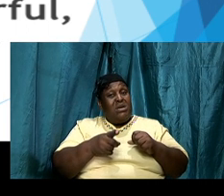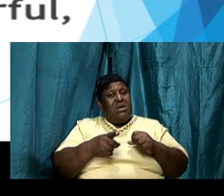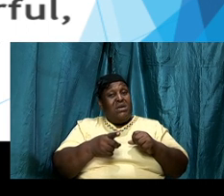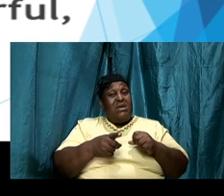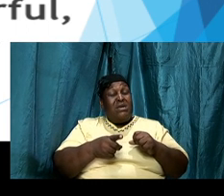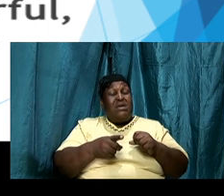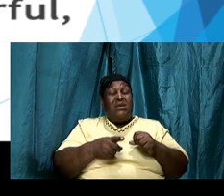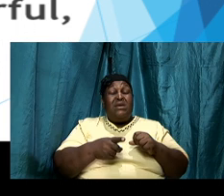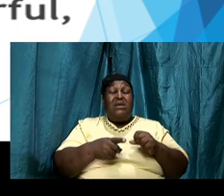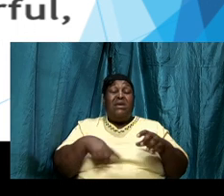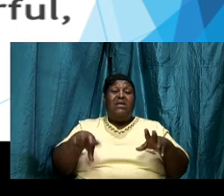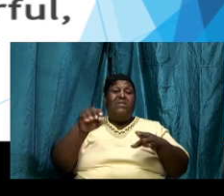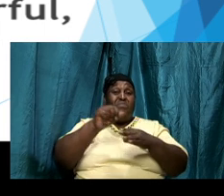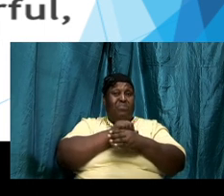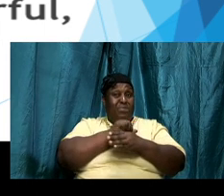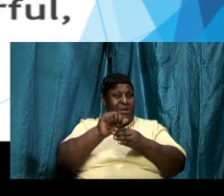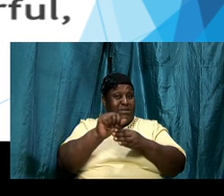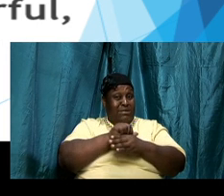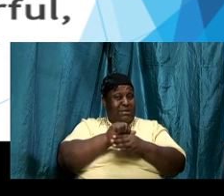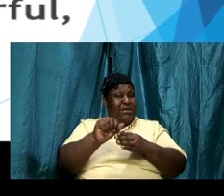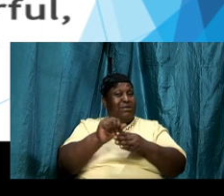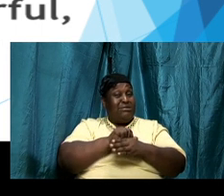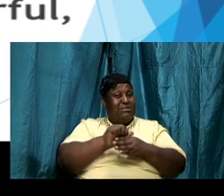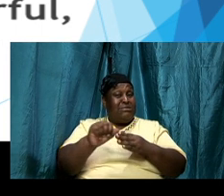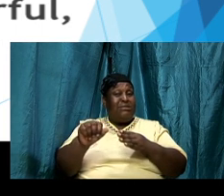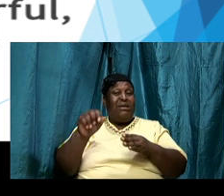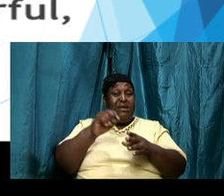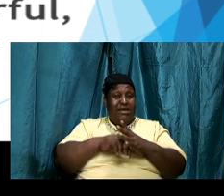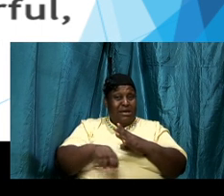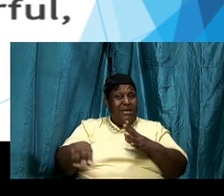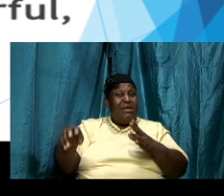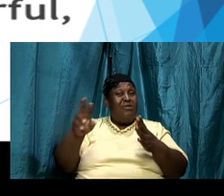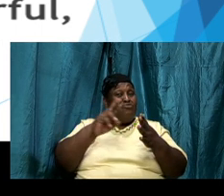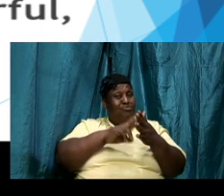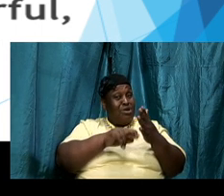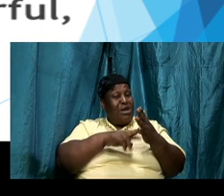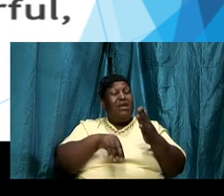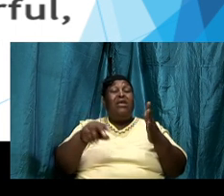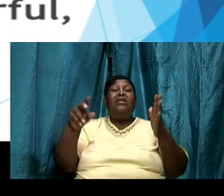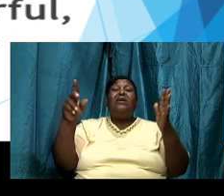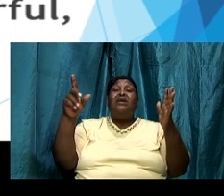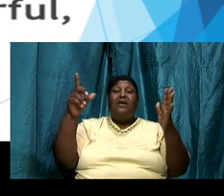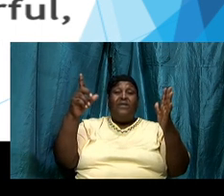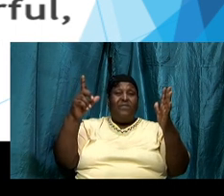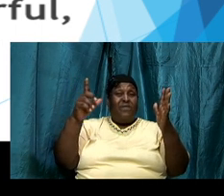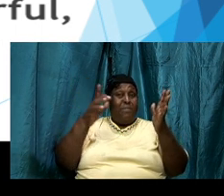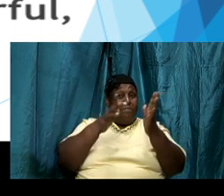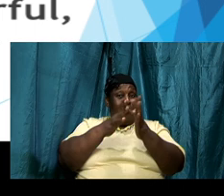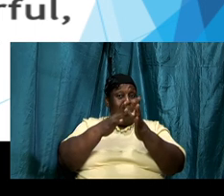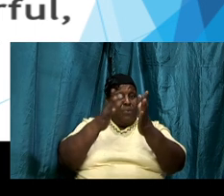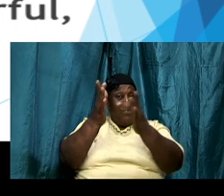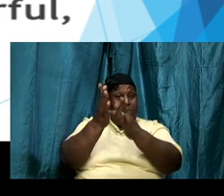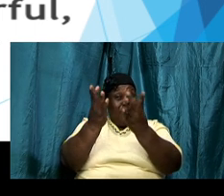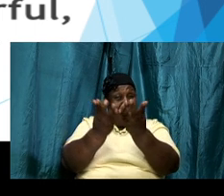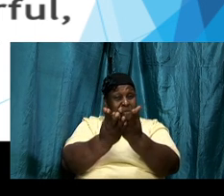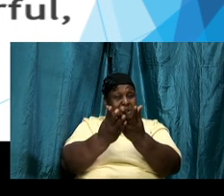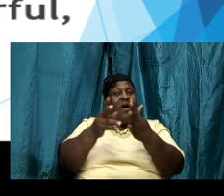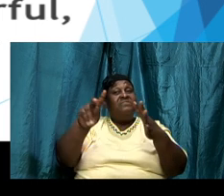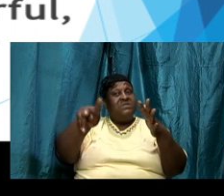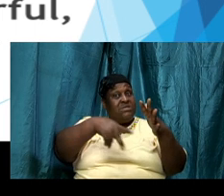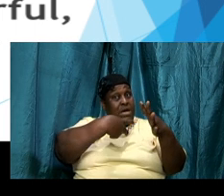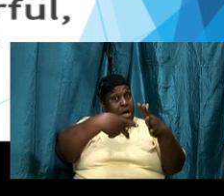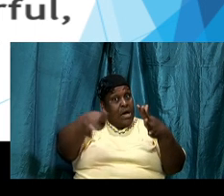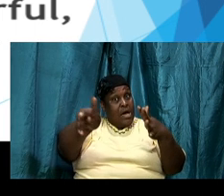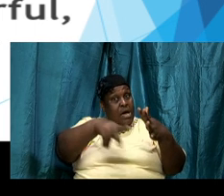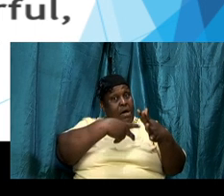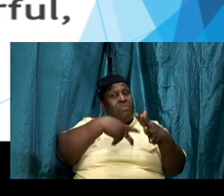procedure where we are going through the book of Psalms I ask us to stand up and I ask us to read it yes